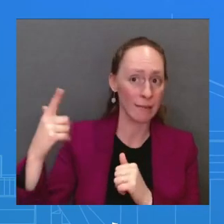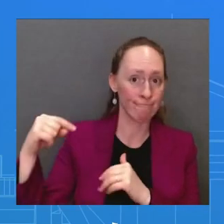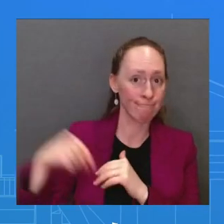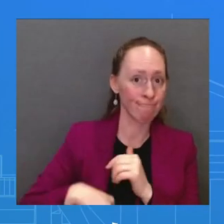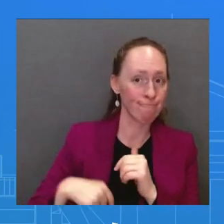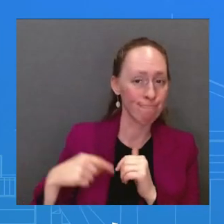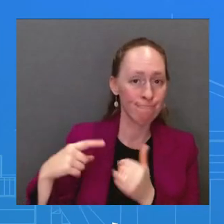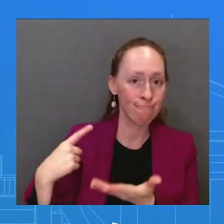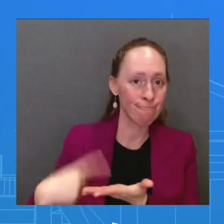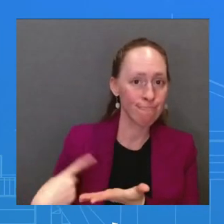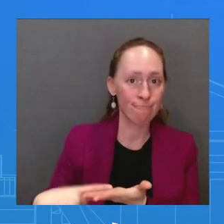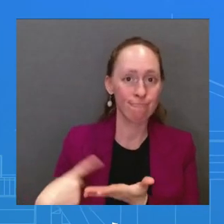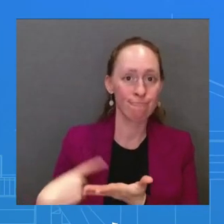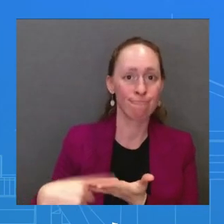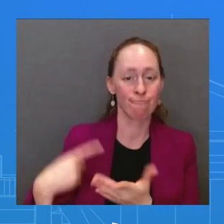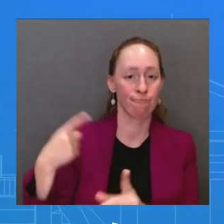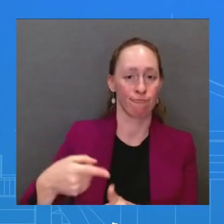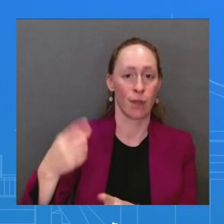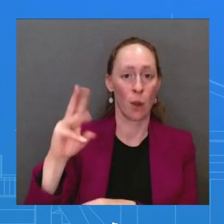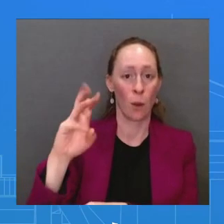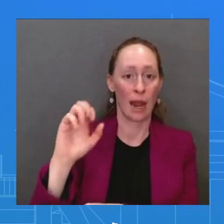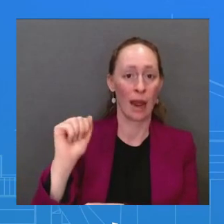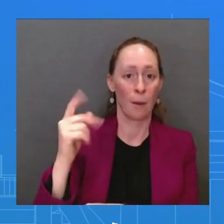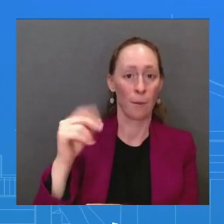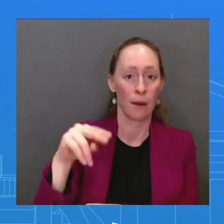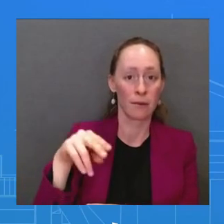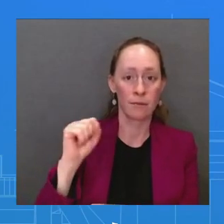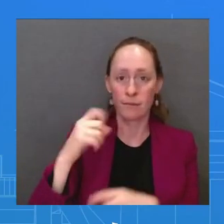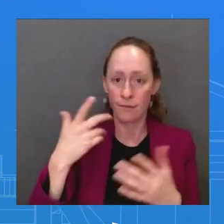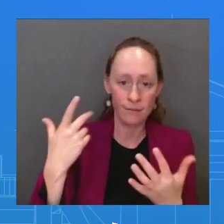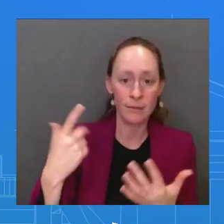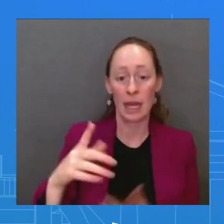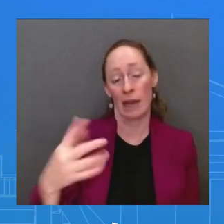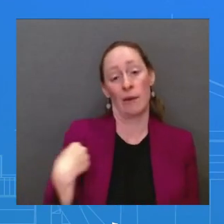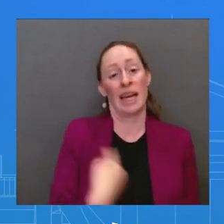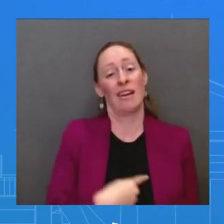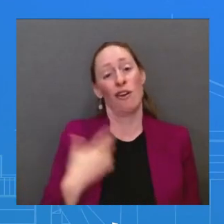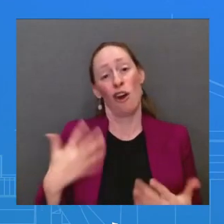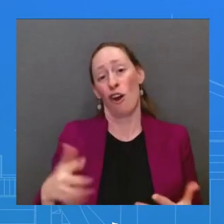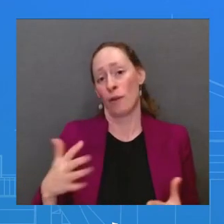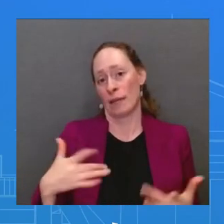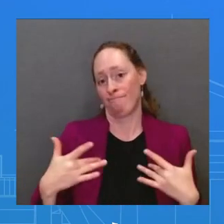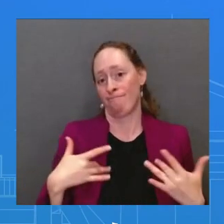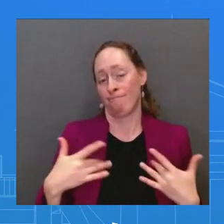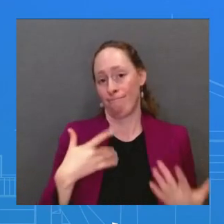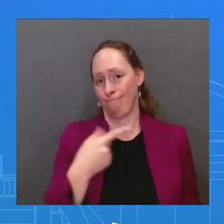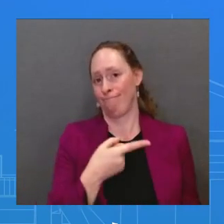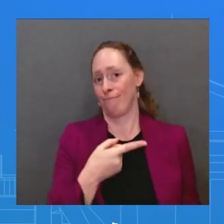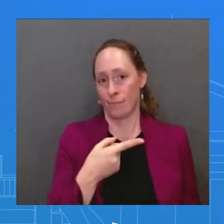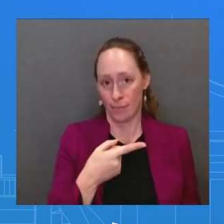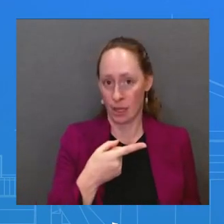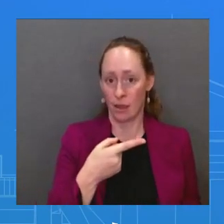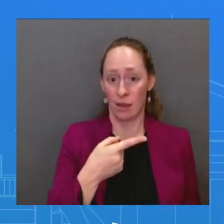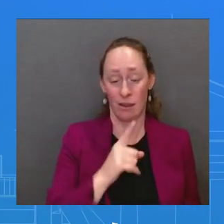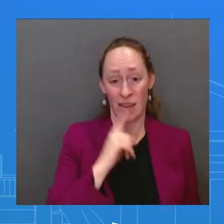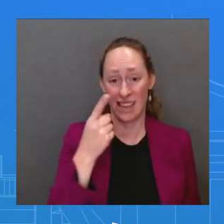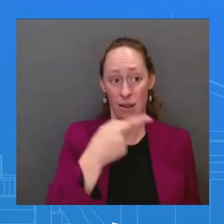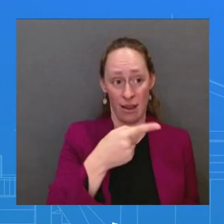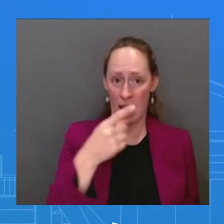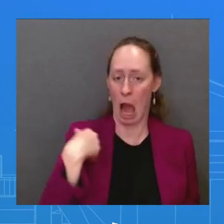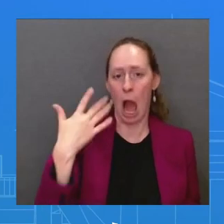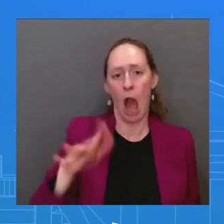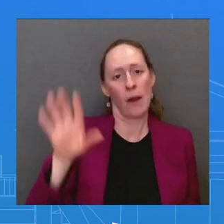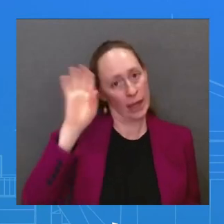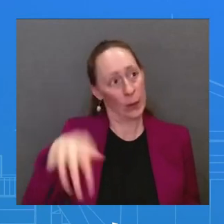weapons to Russia for quite some time. And the reason why that there is such an intense effort on the part of Moscow